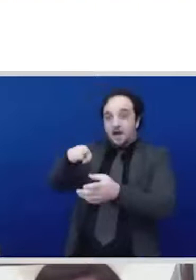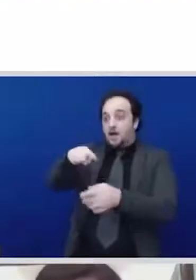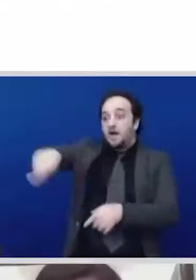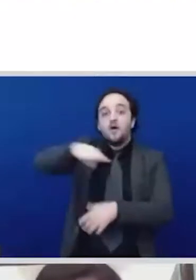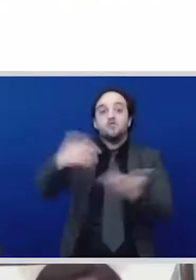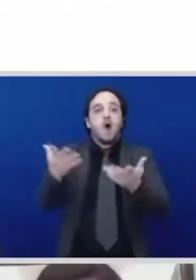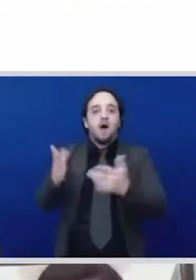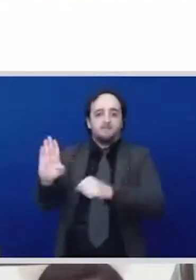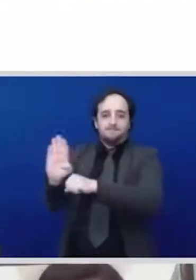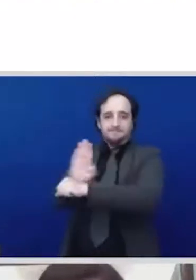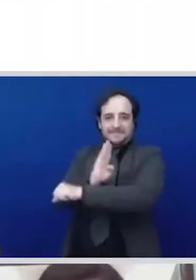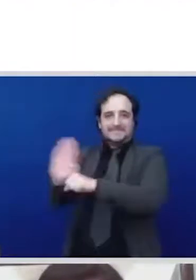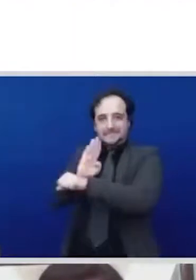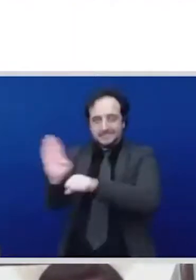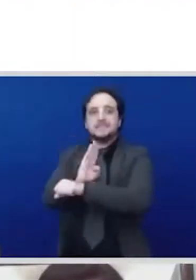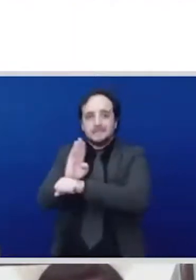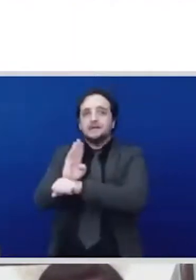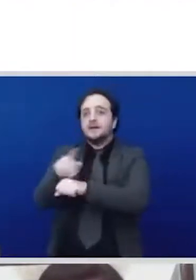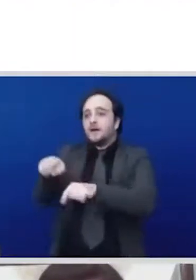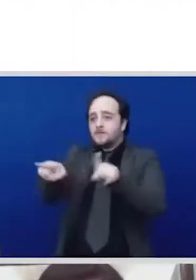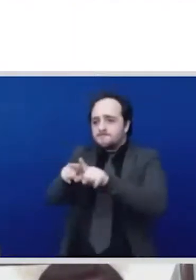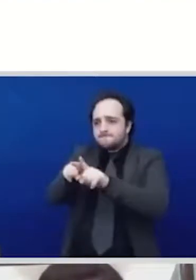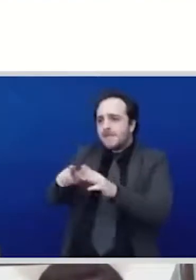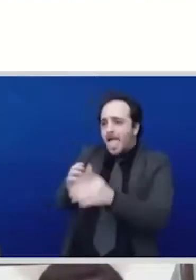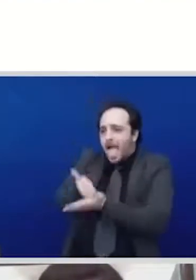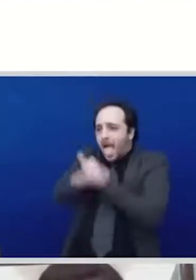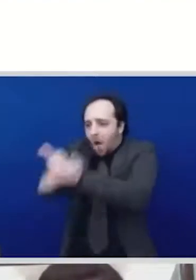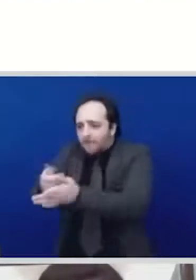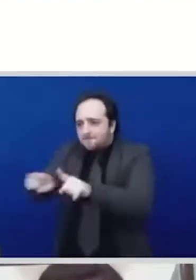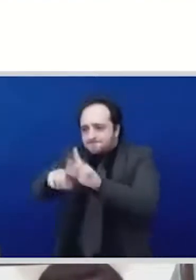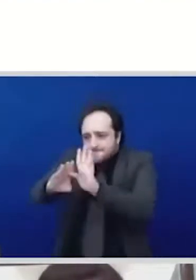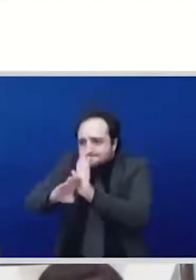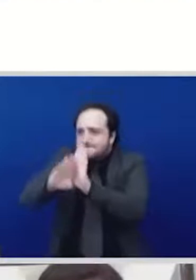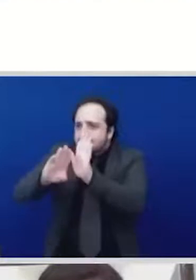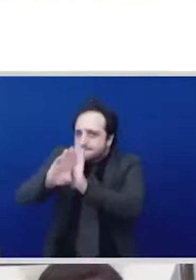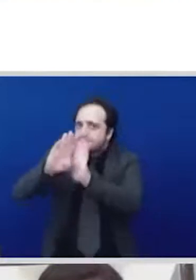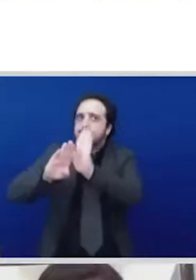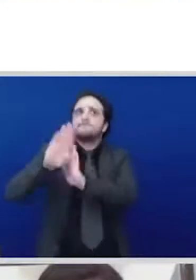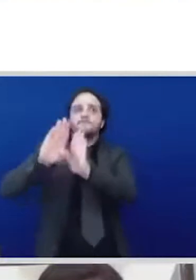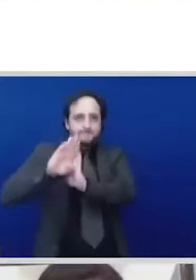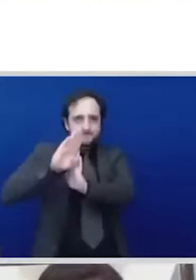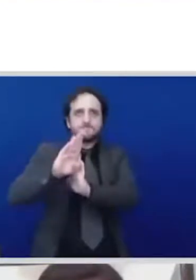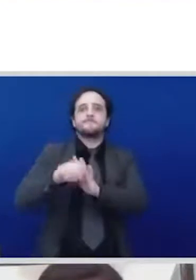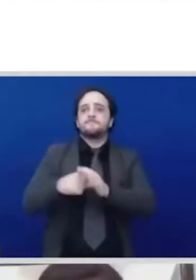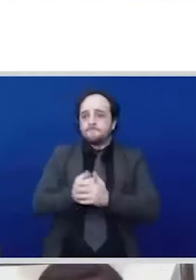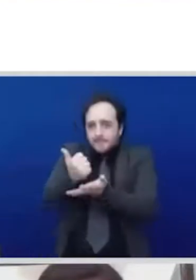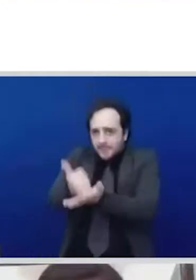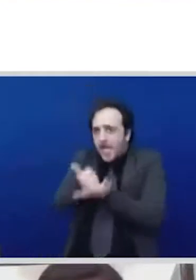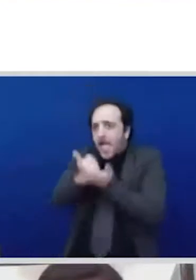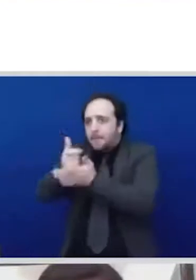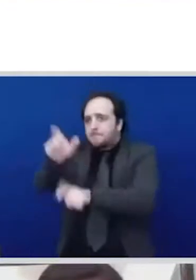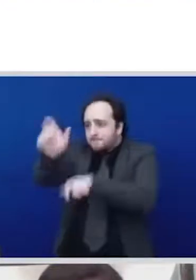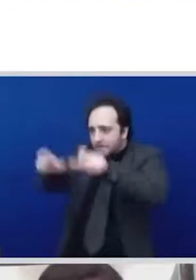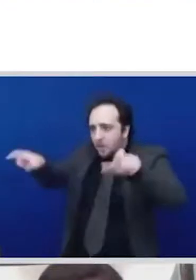workers then work from homes children can study without any problems from homes with increased bandwidth